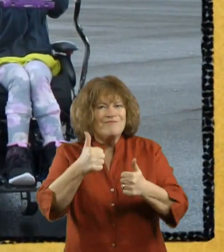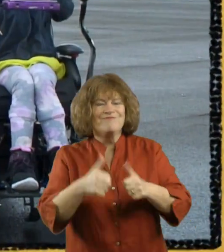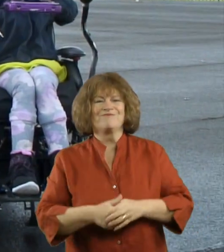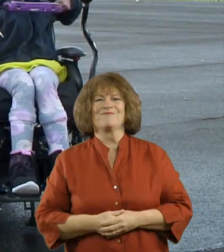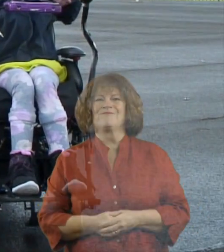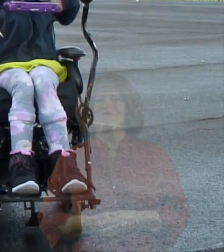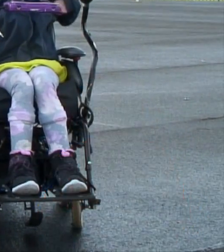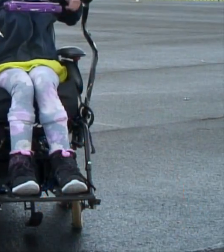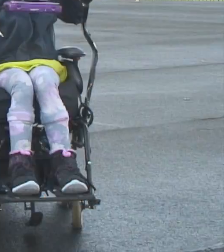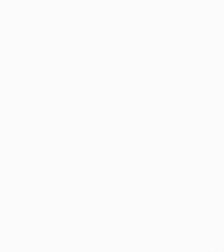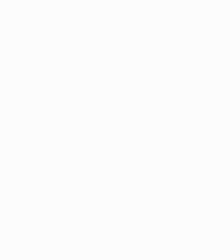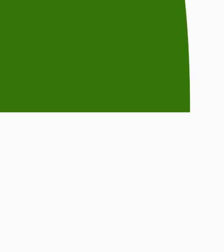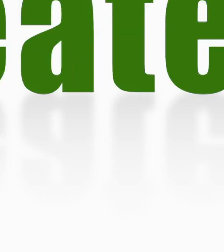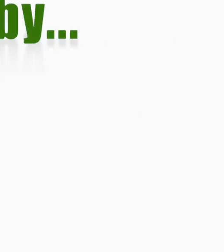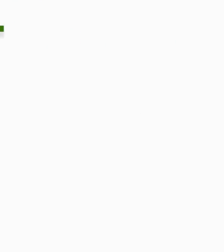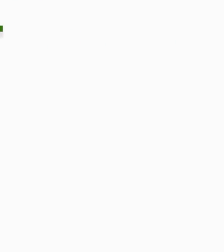you on the street! Hey!